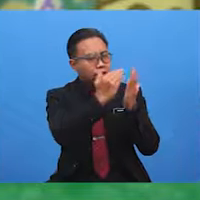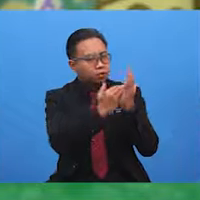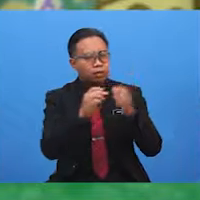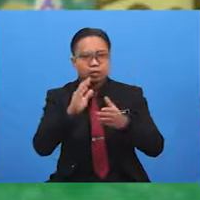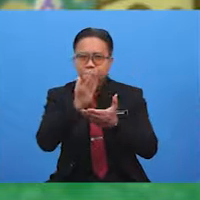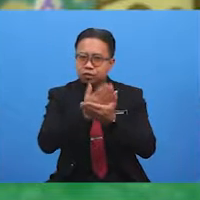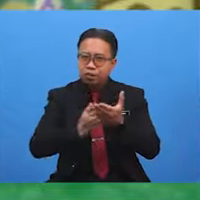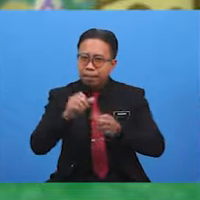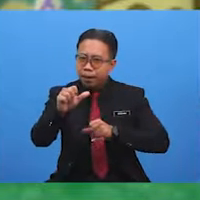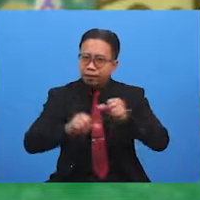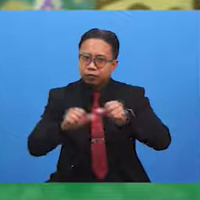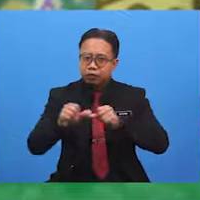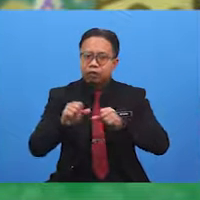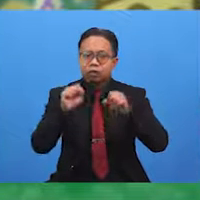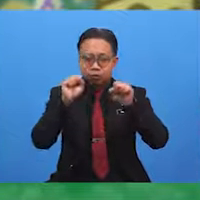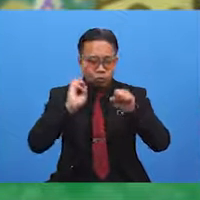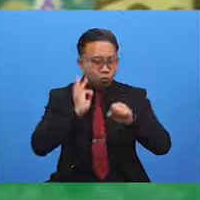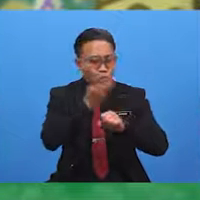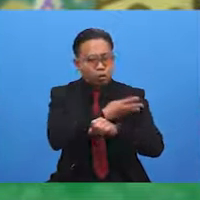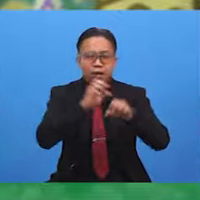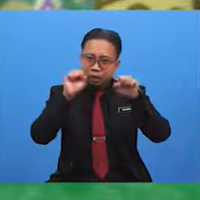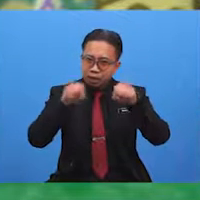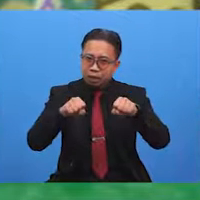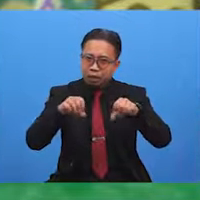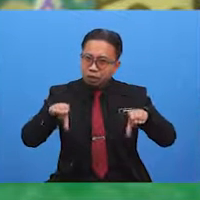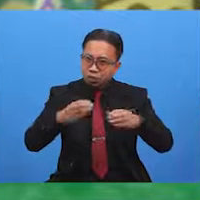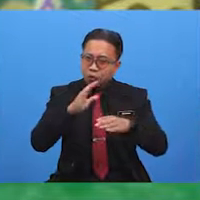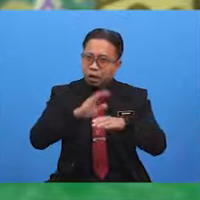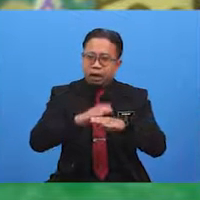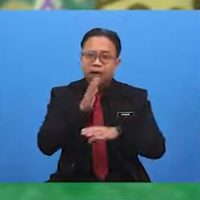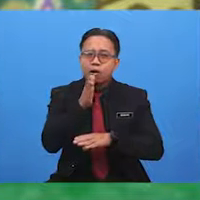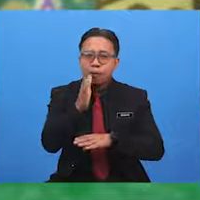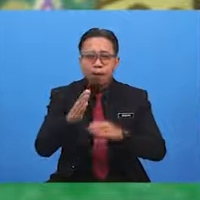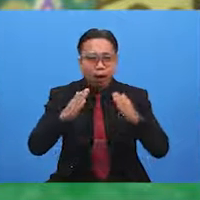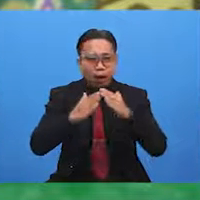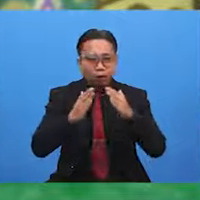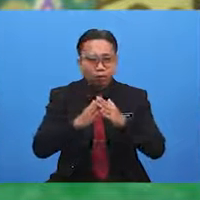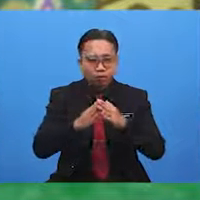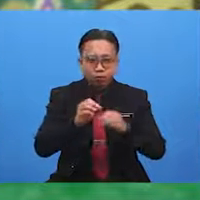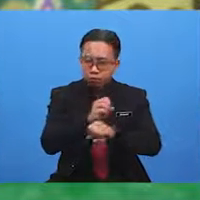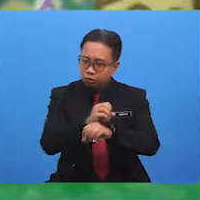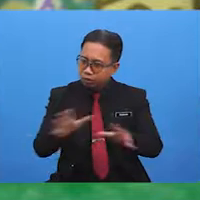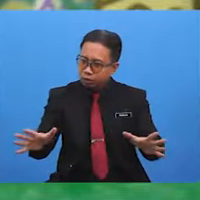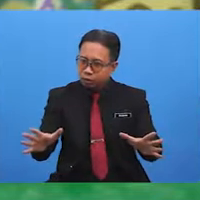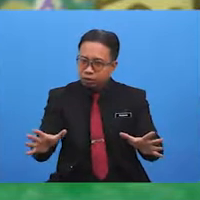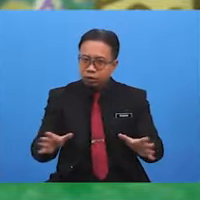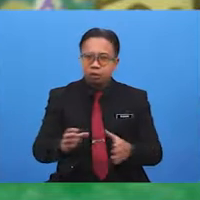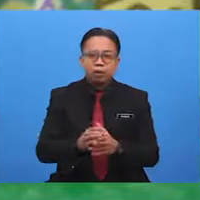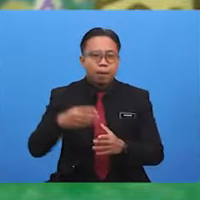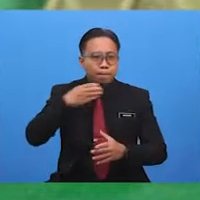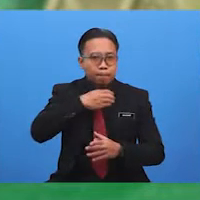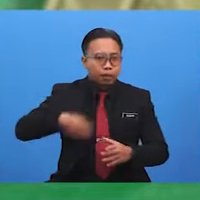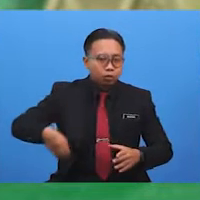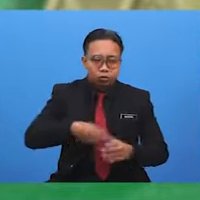that we could do at Opa's house. We split the petrol into three smaller groups.